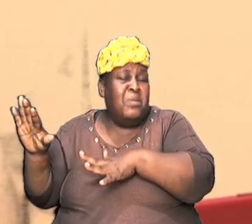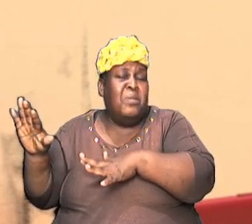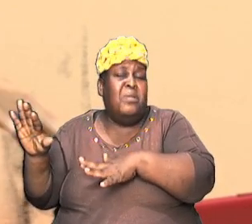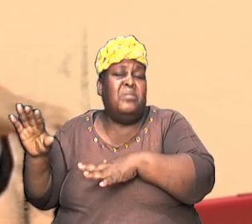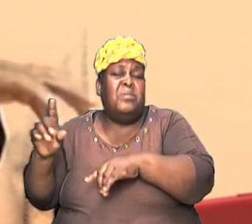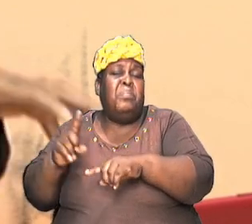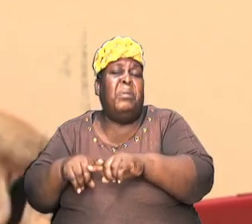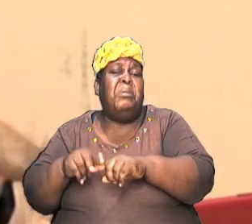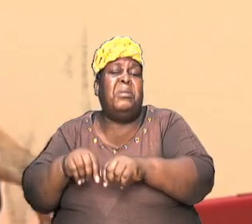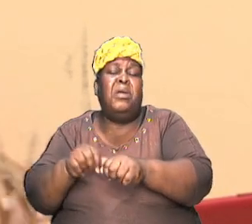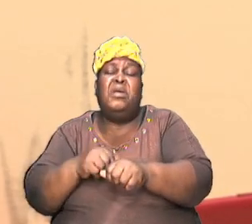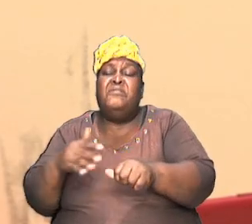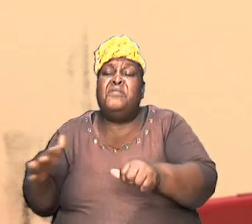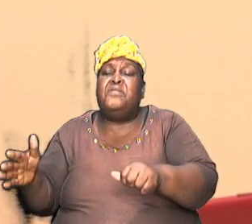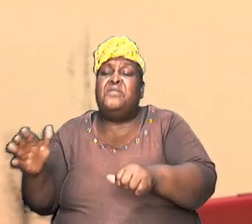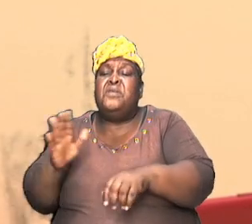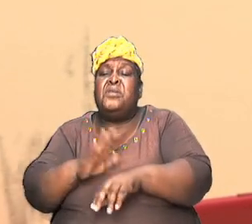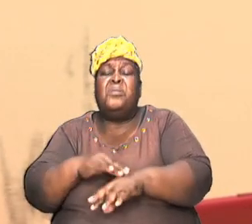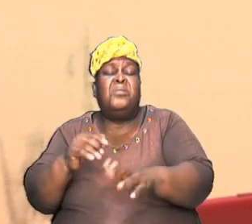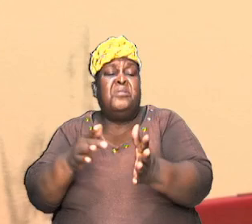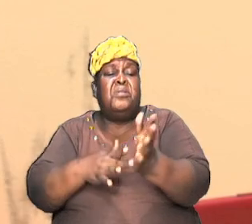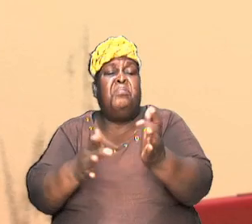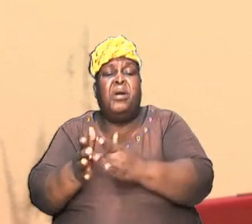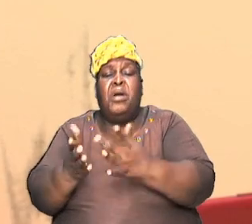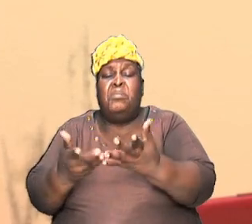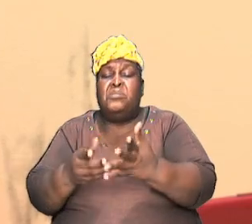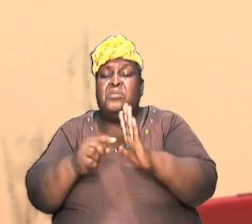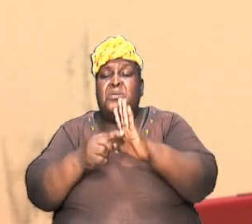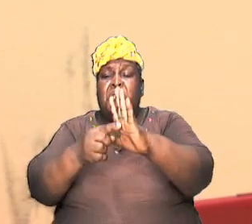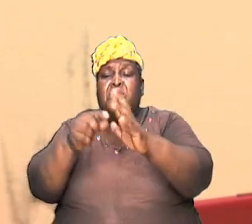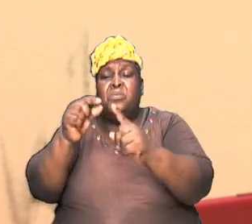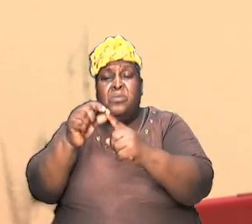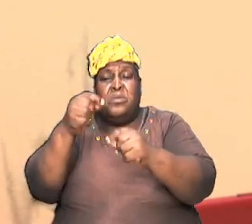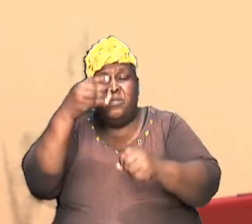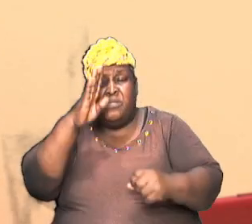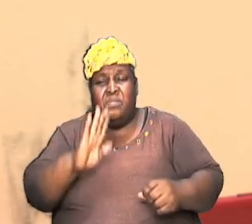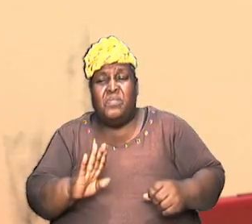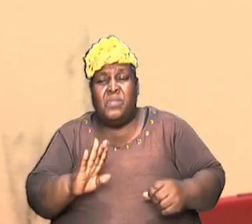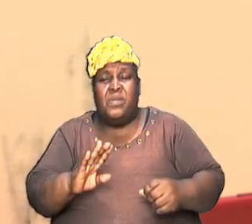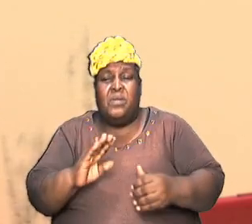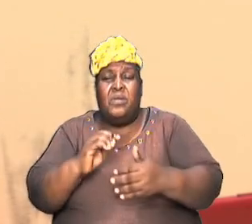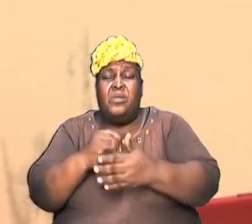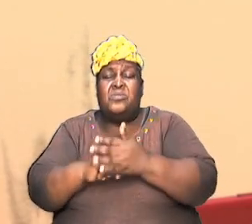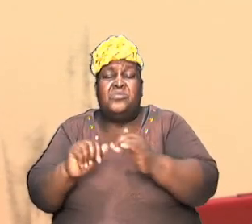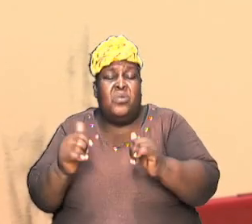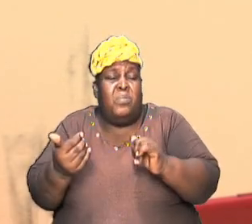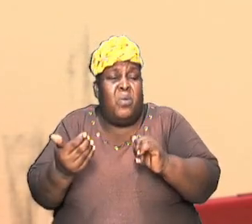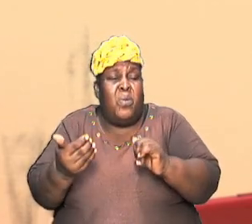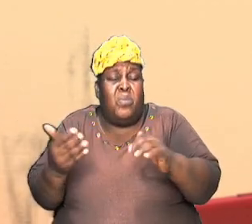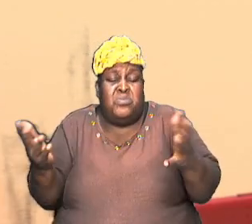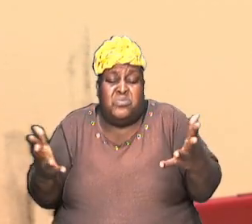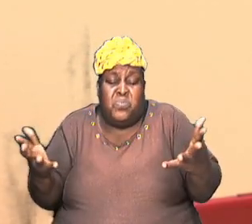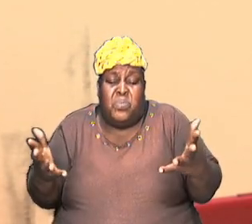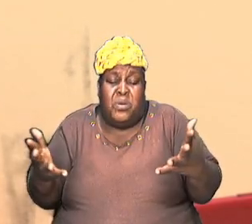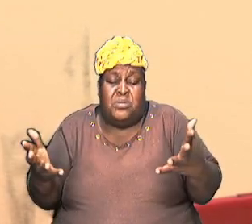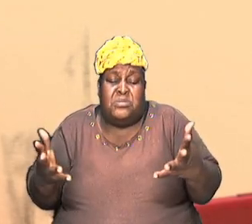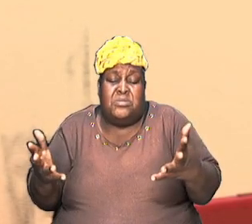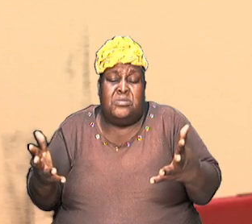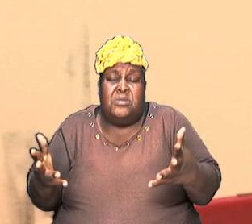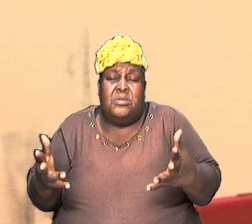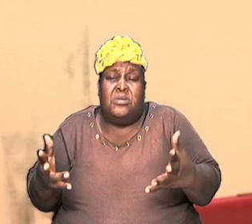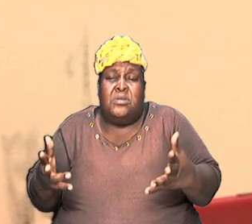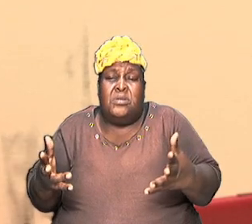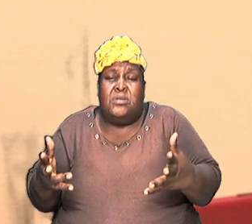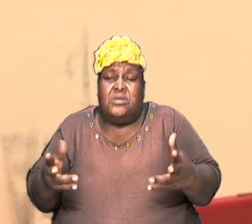the declared word of God. And because somehow it is inconsistent with what is put forward by